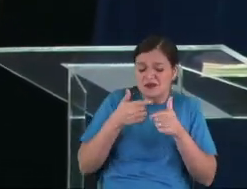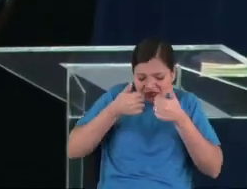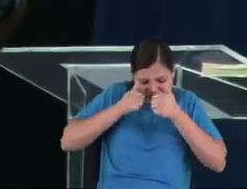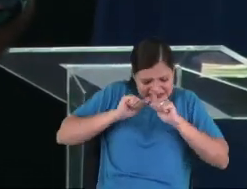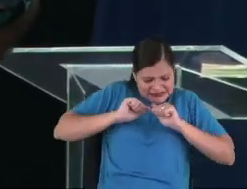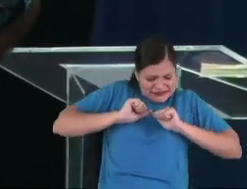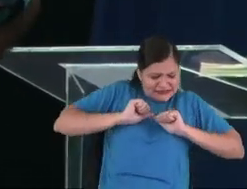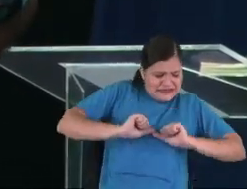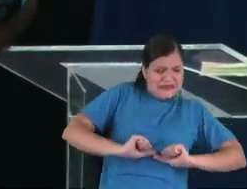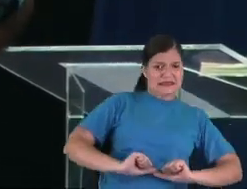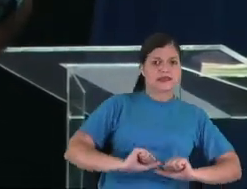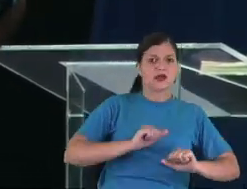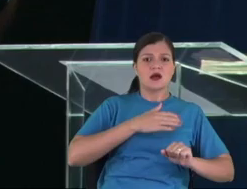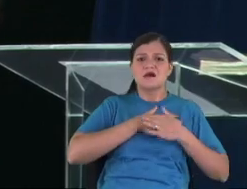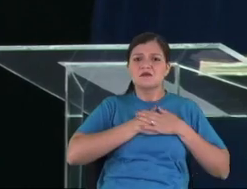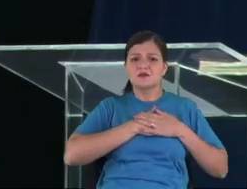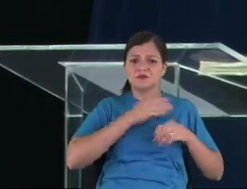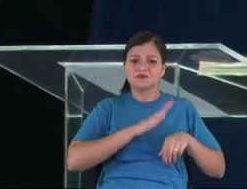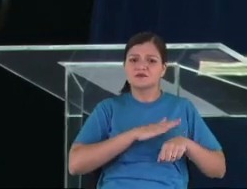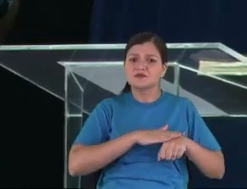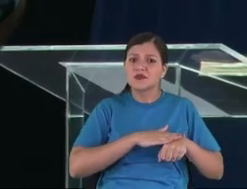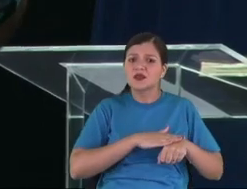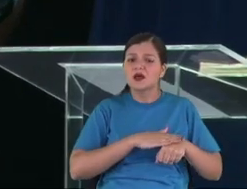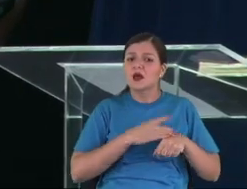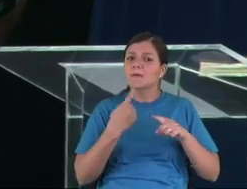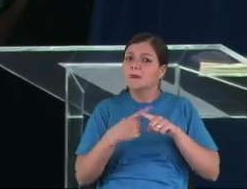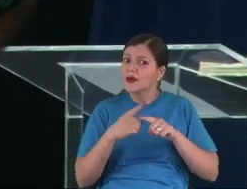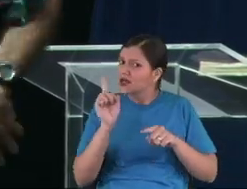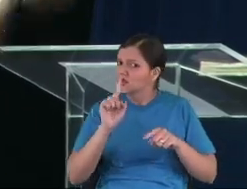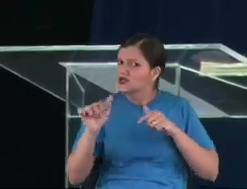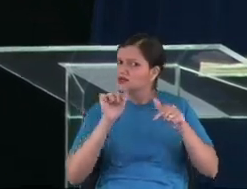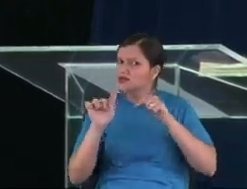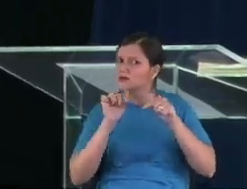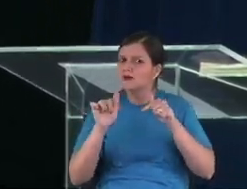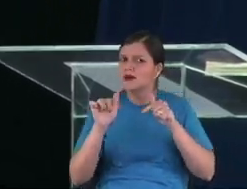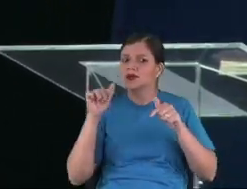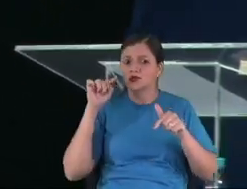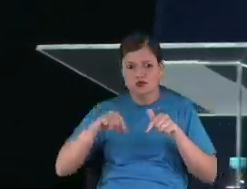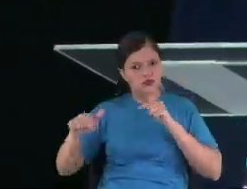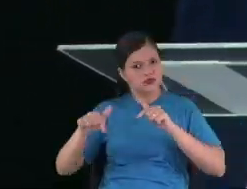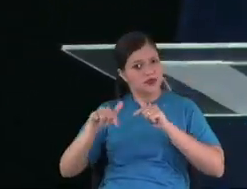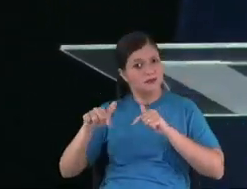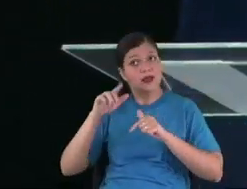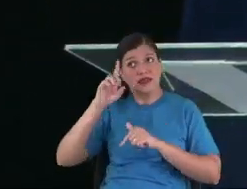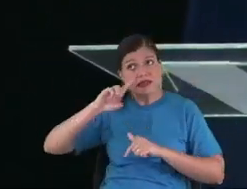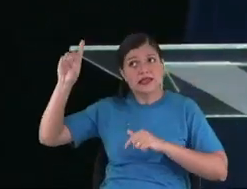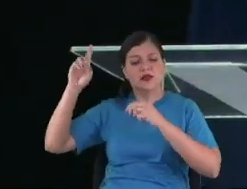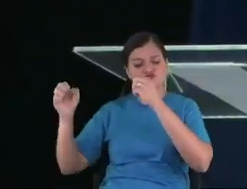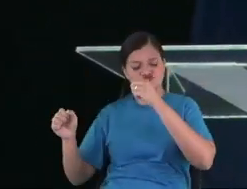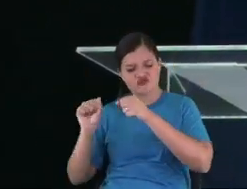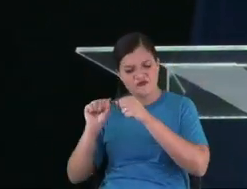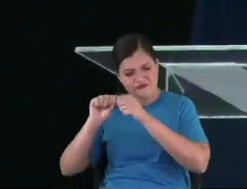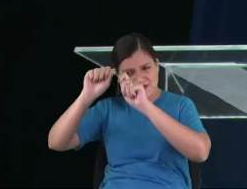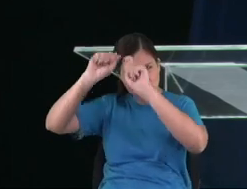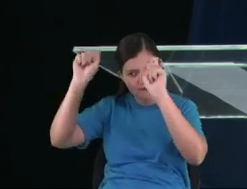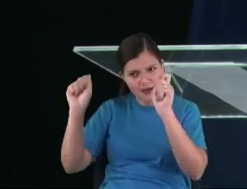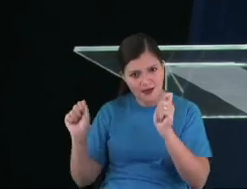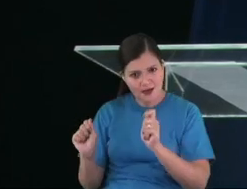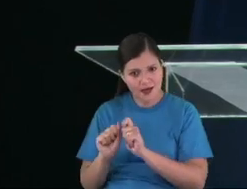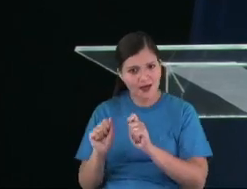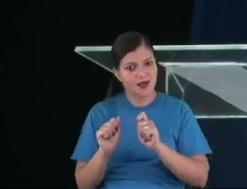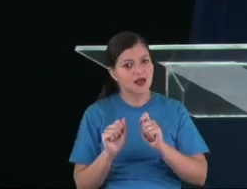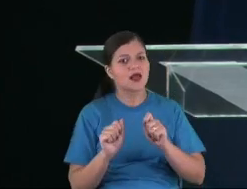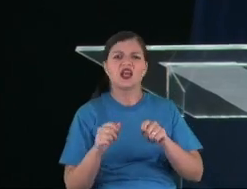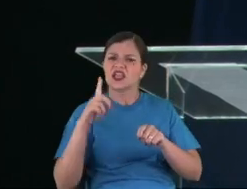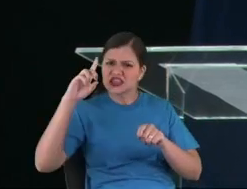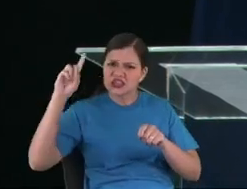deficient, love, self-love, because we need to work. That God made the